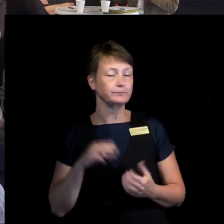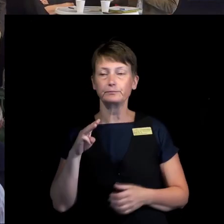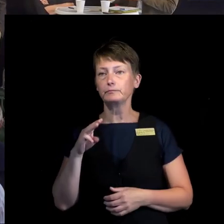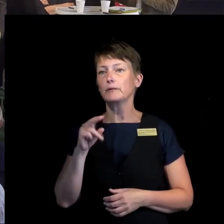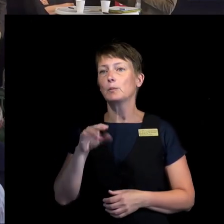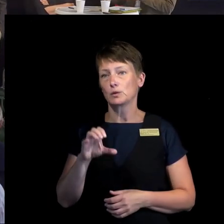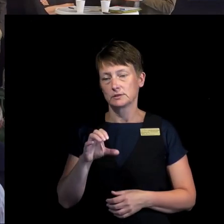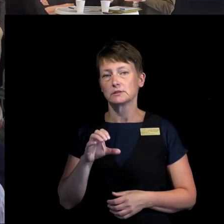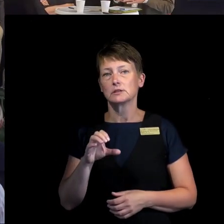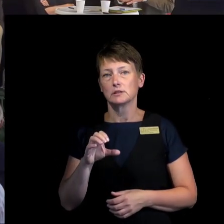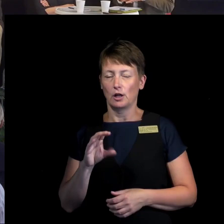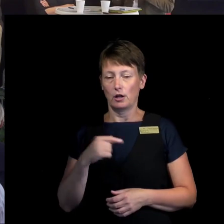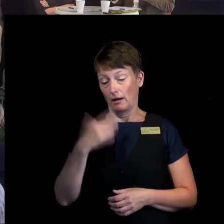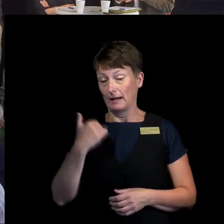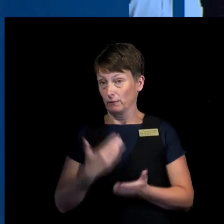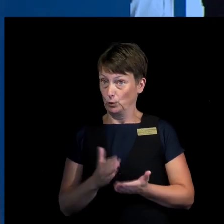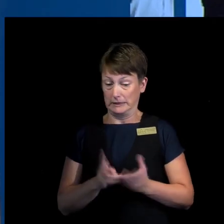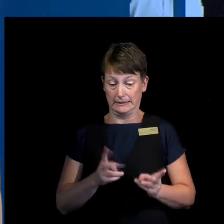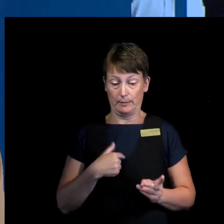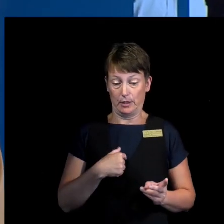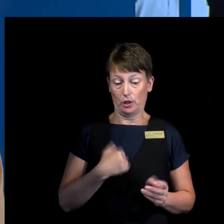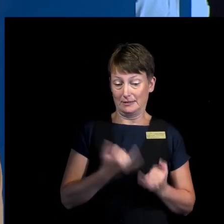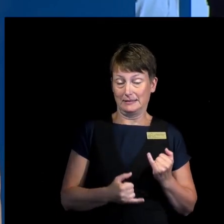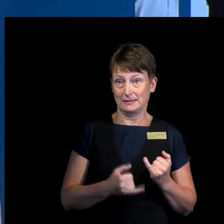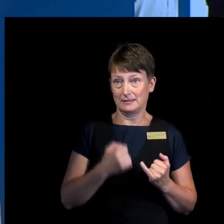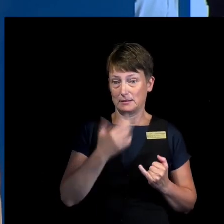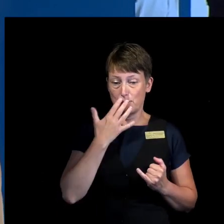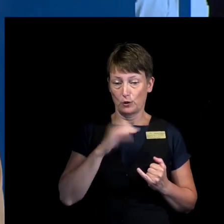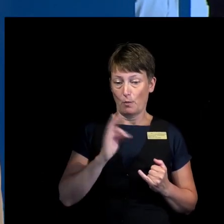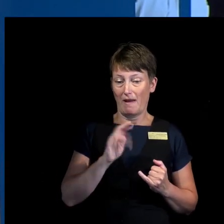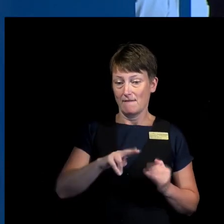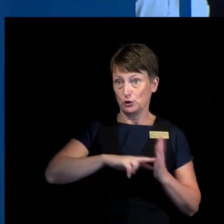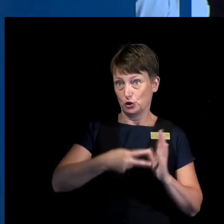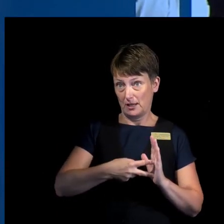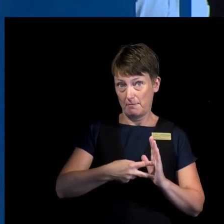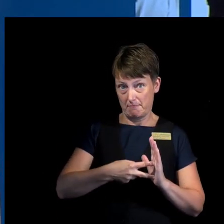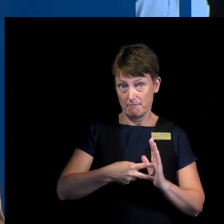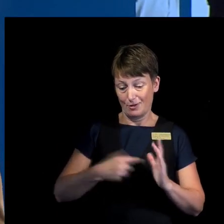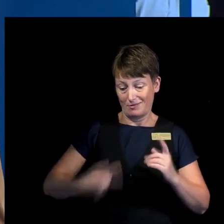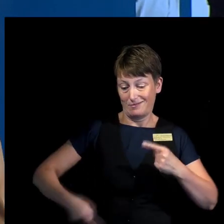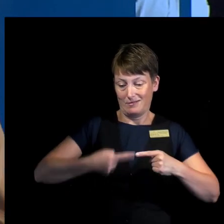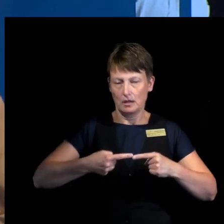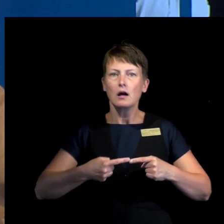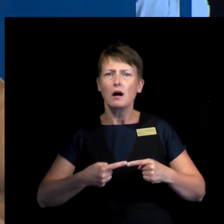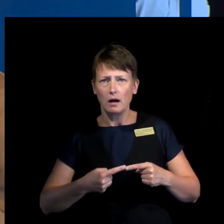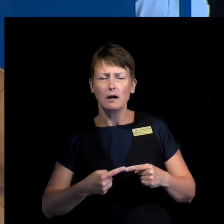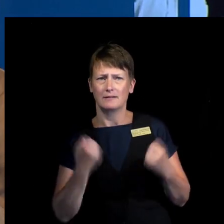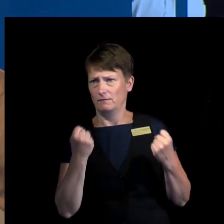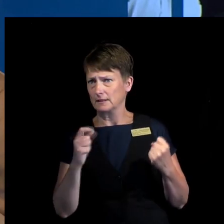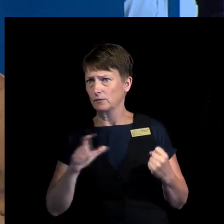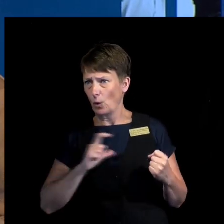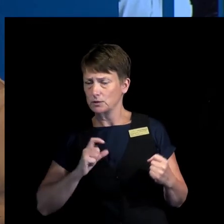where I finished the, about the UN system. And I think that is a very important point for us, that the UN system has always